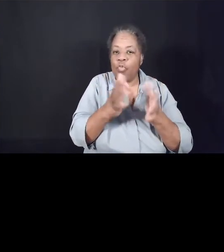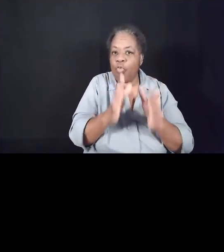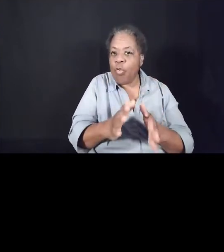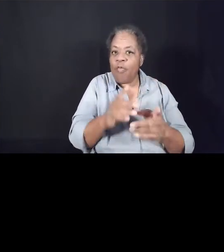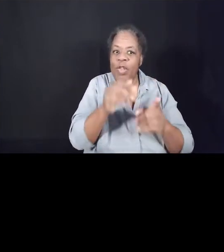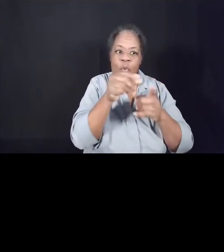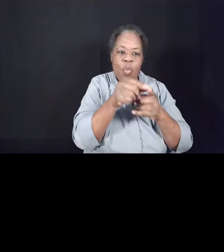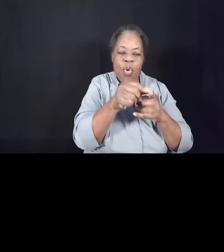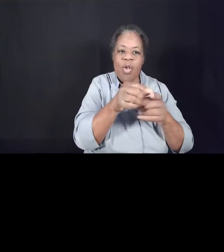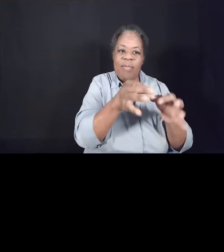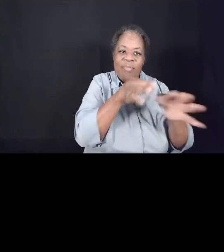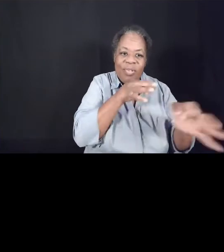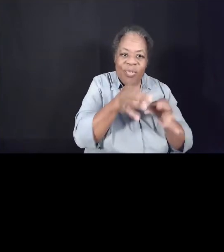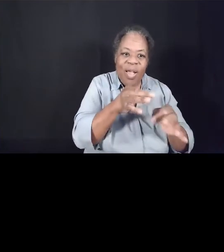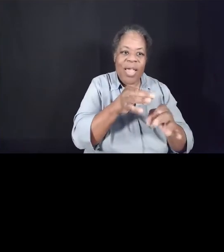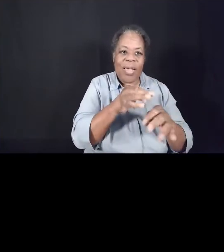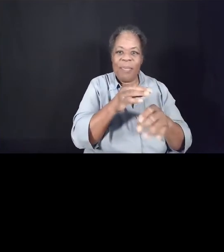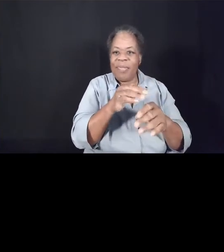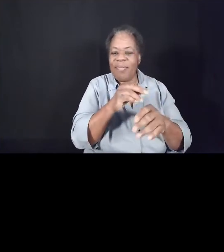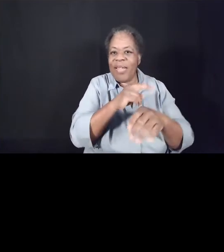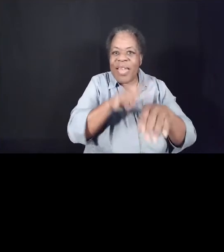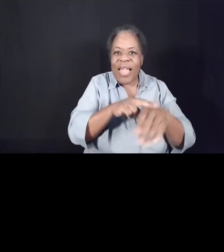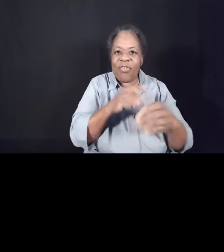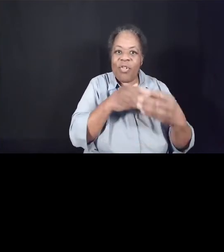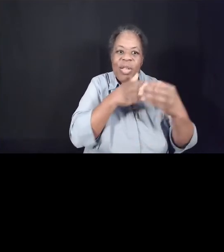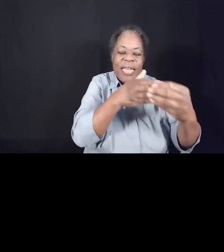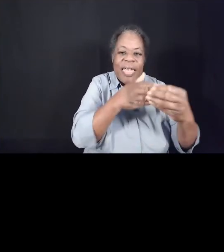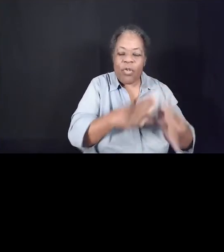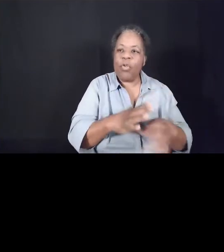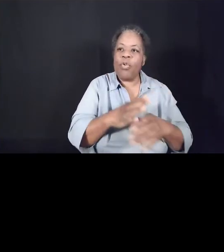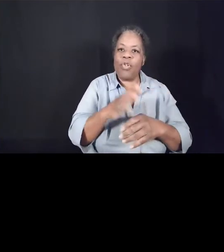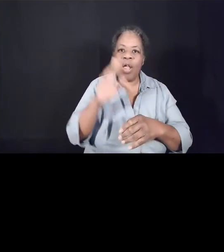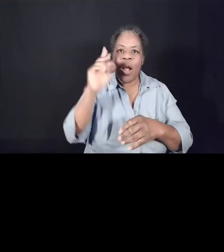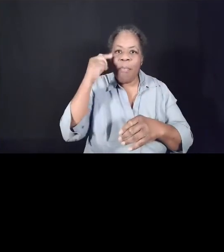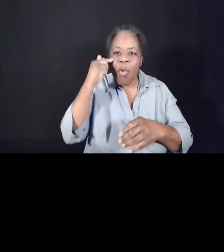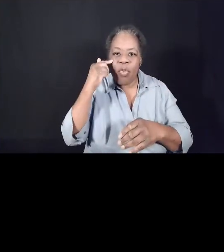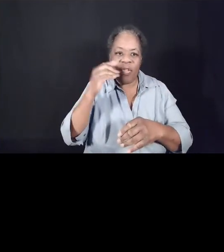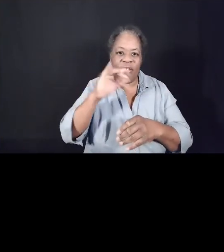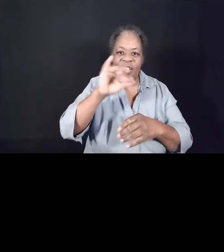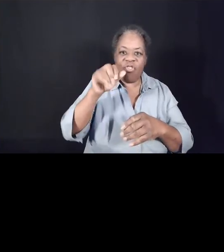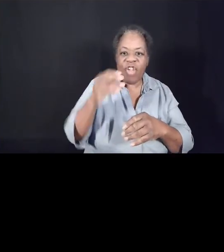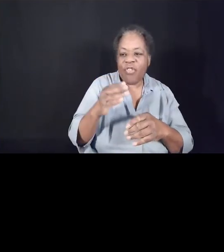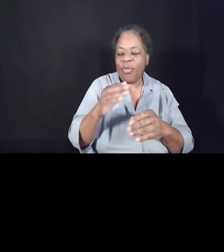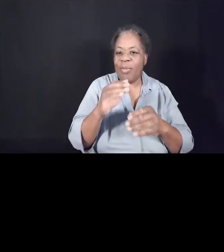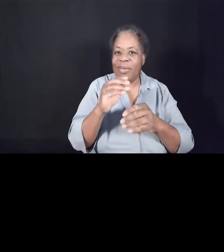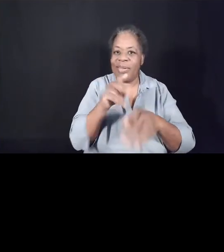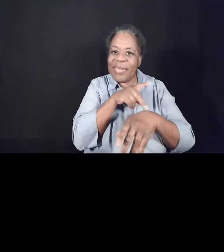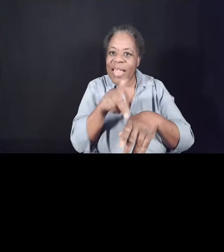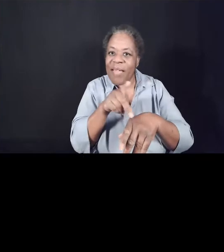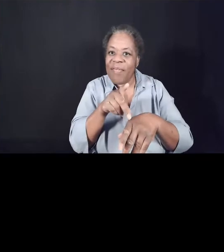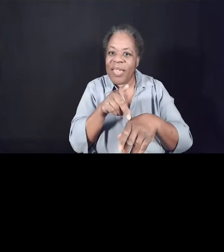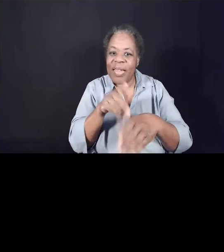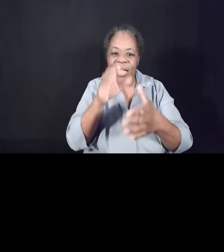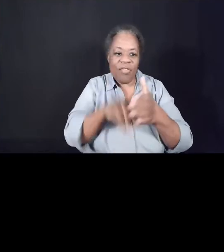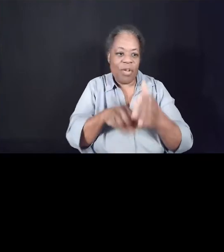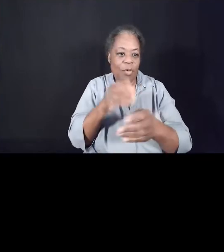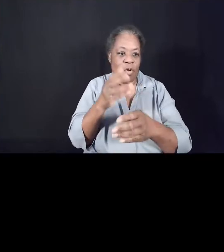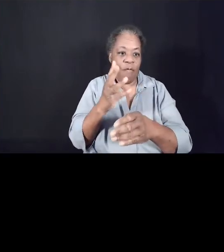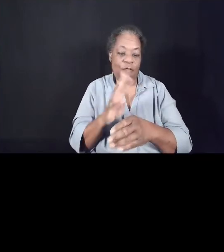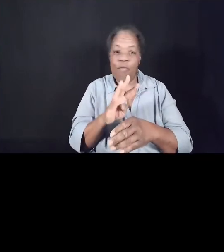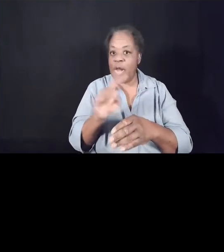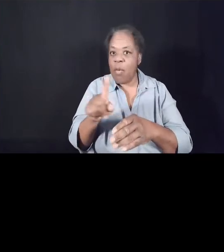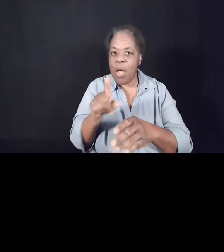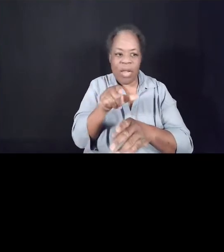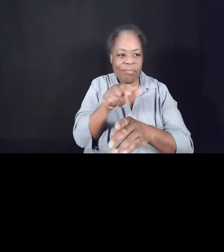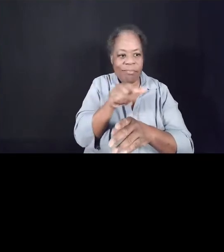Moses or Joshua or David. In chapter 41, right before this, the word is used to